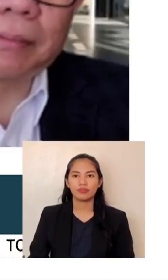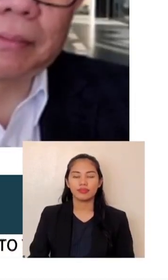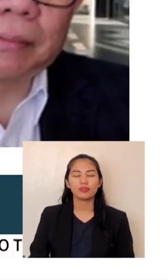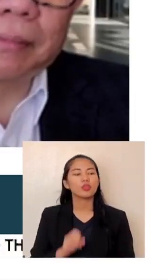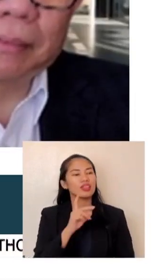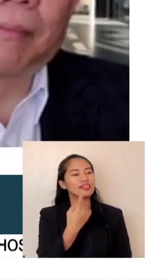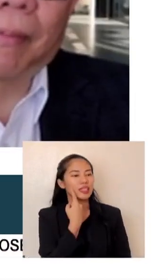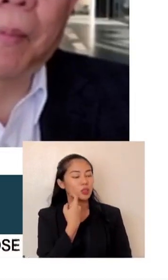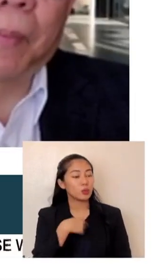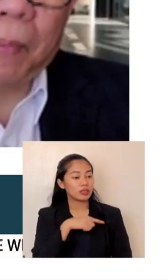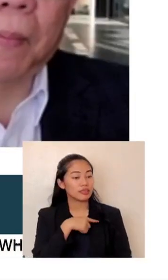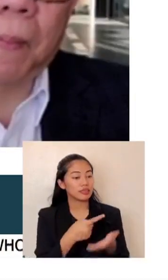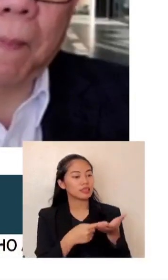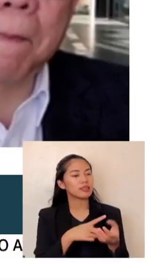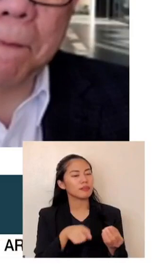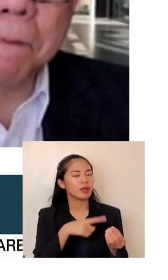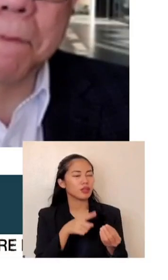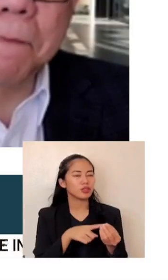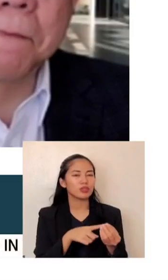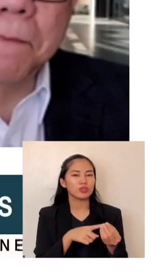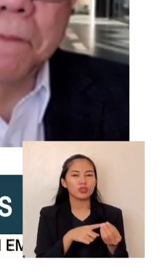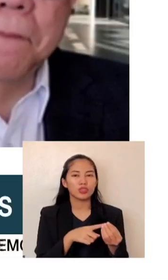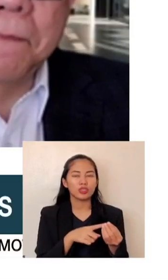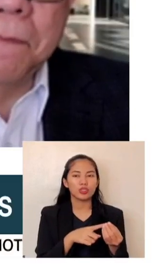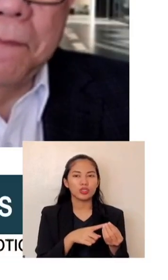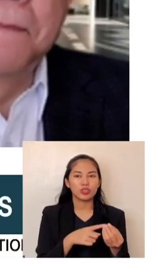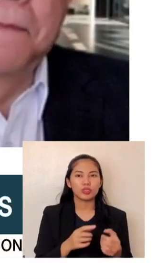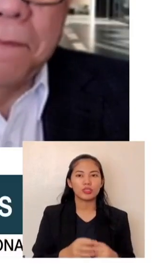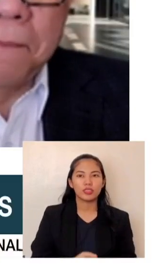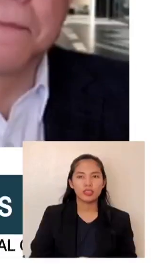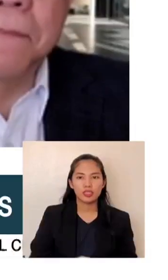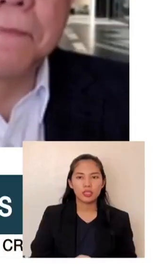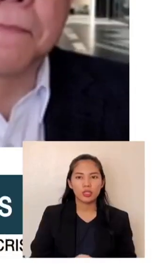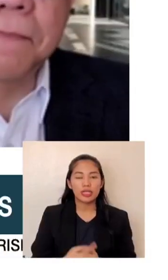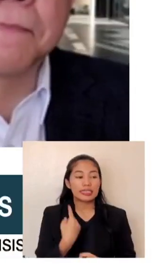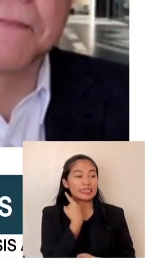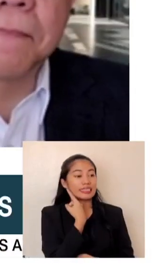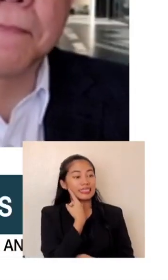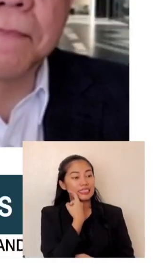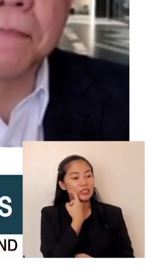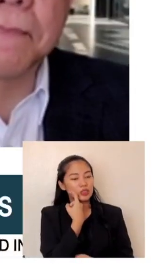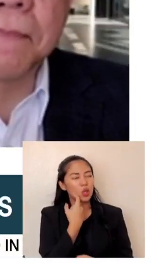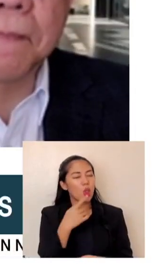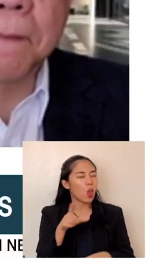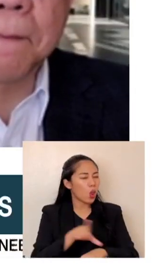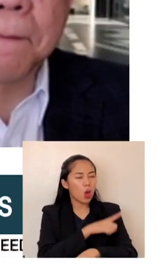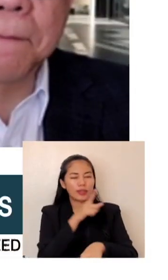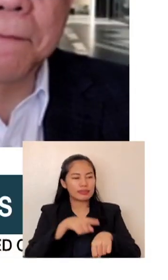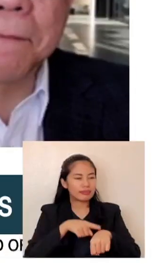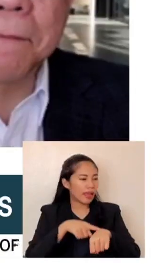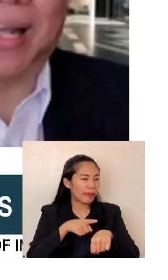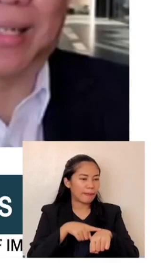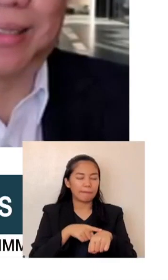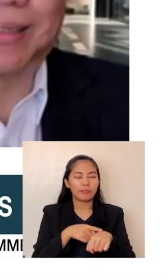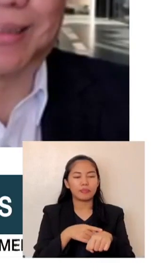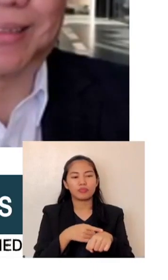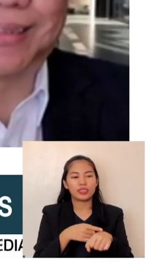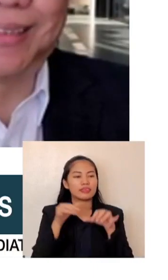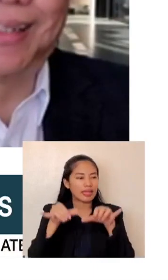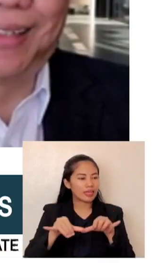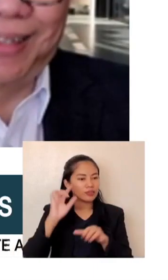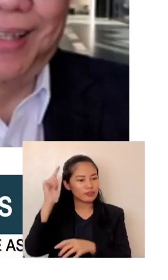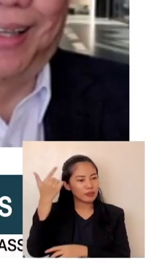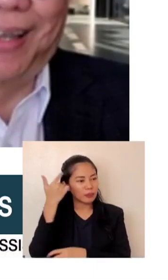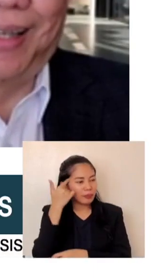politicians, or at least those who have been steeped into the process and the whole procedure of governance, have been so comfortable with what